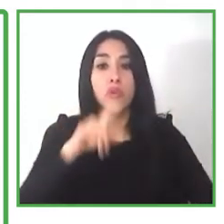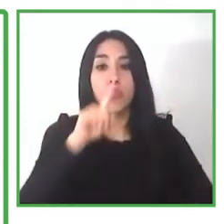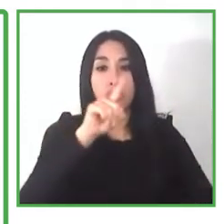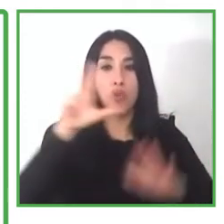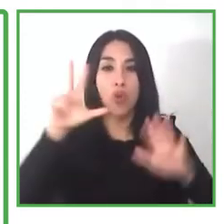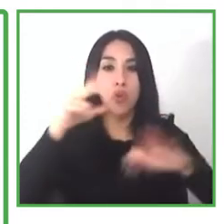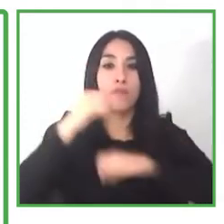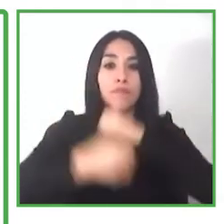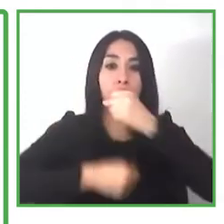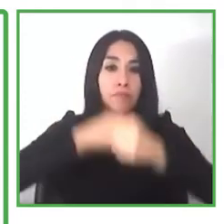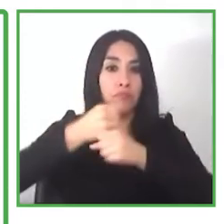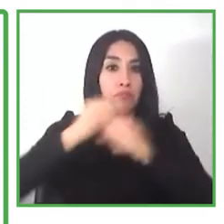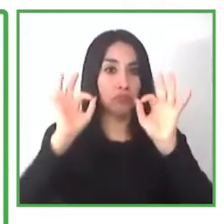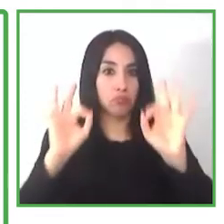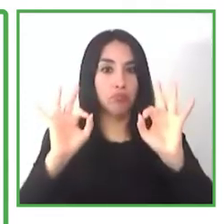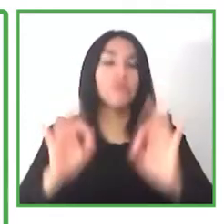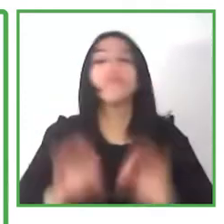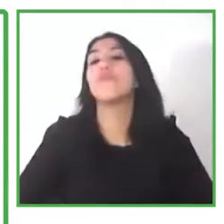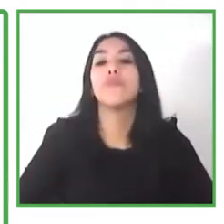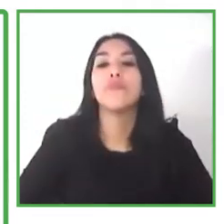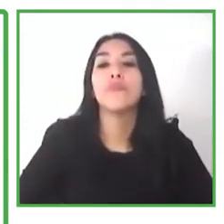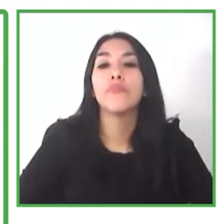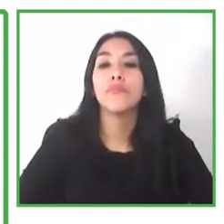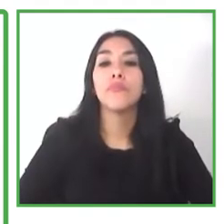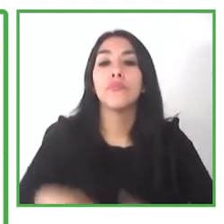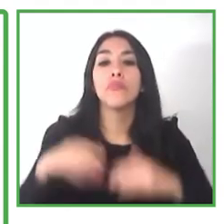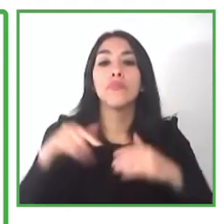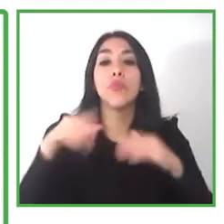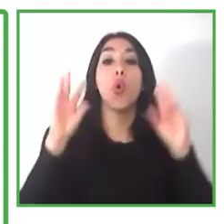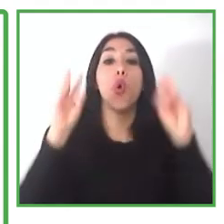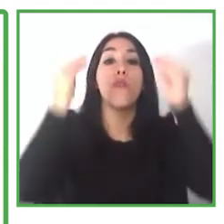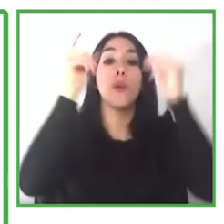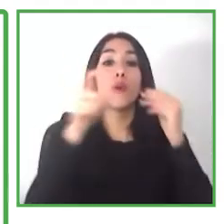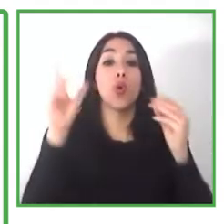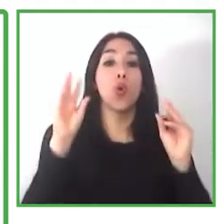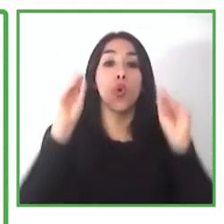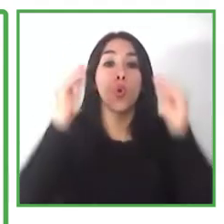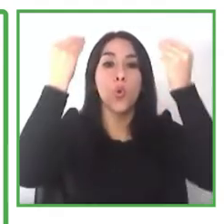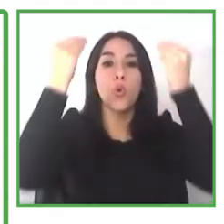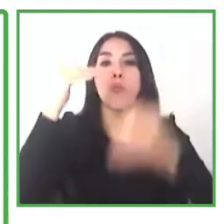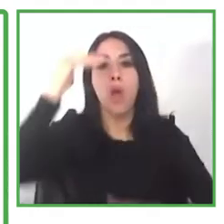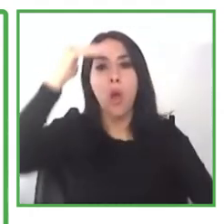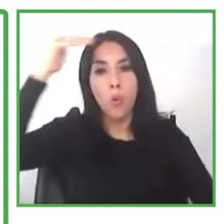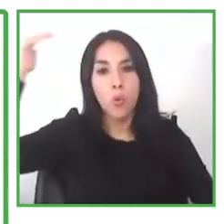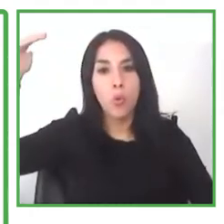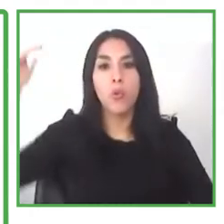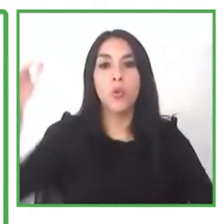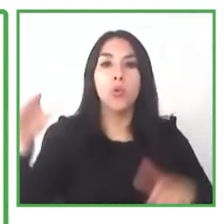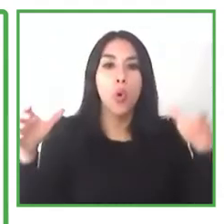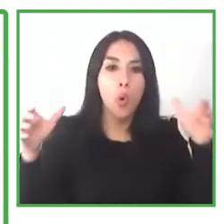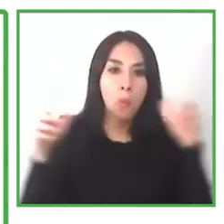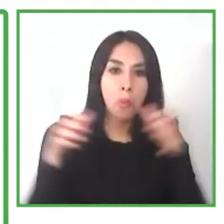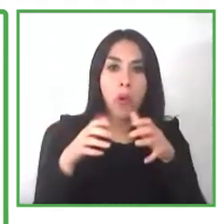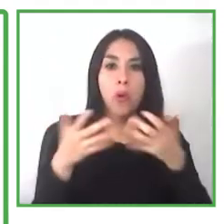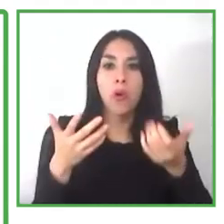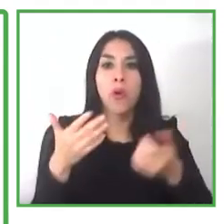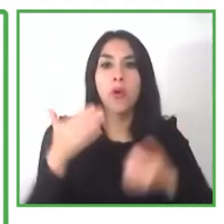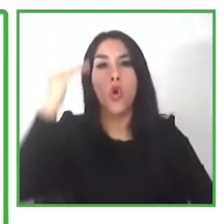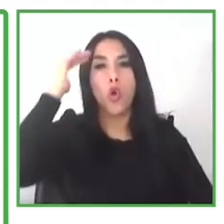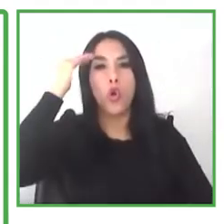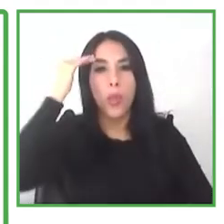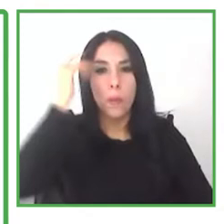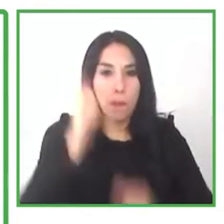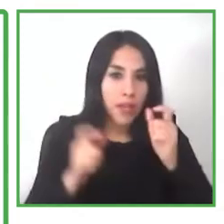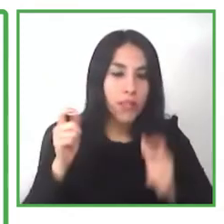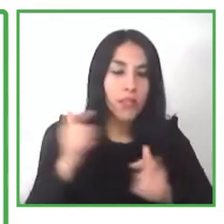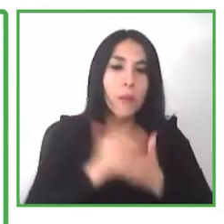learning disabilities of cognitive disabilities um and to say 18 years